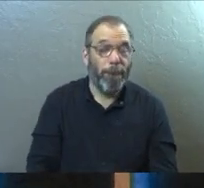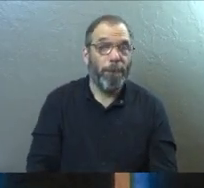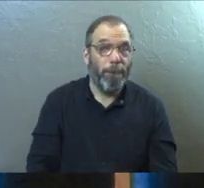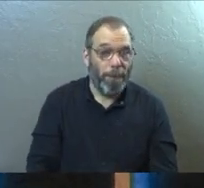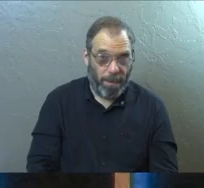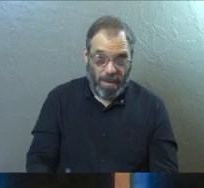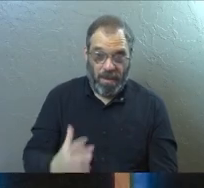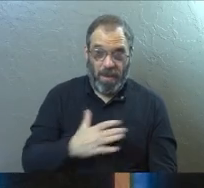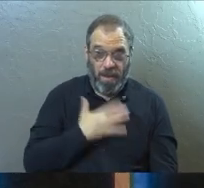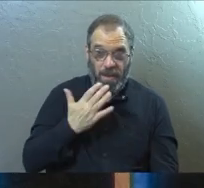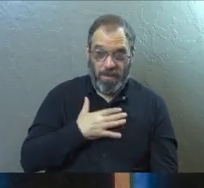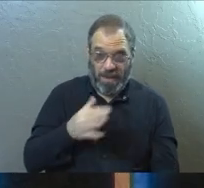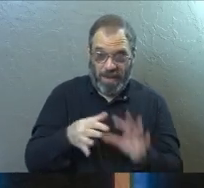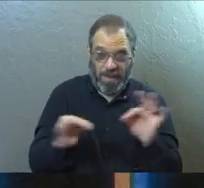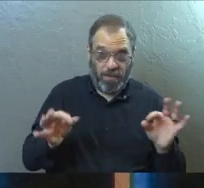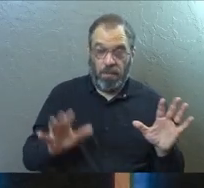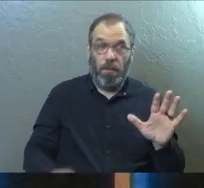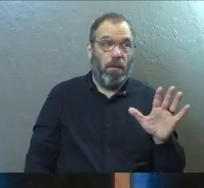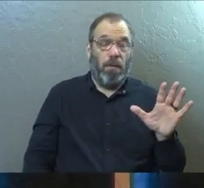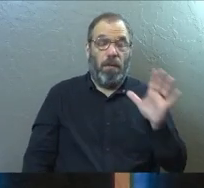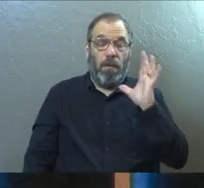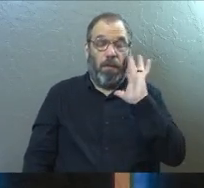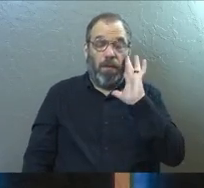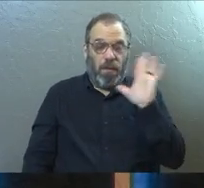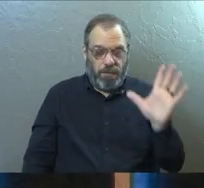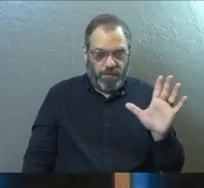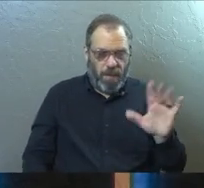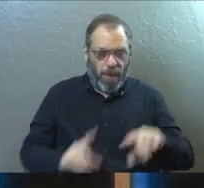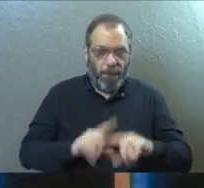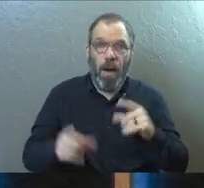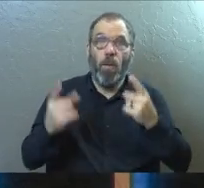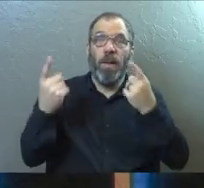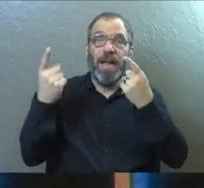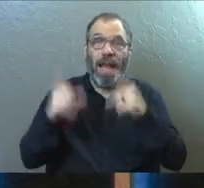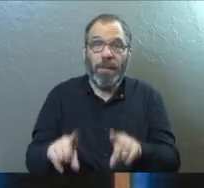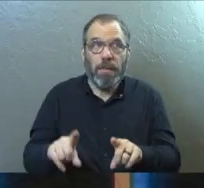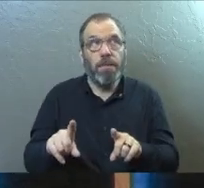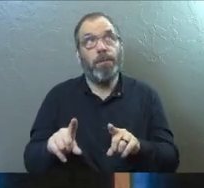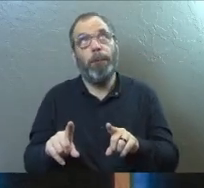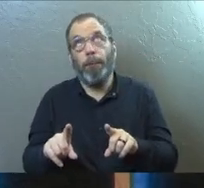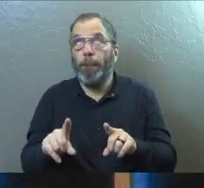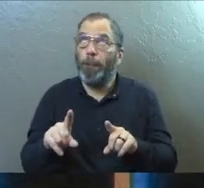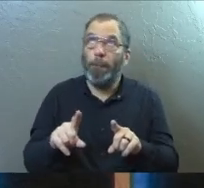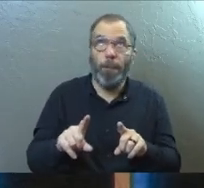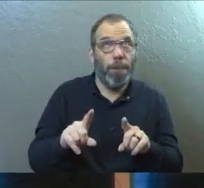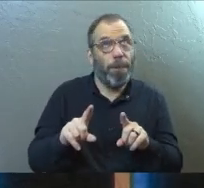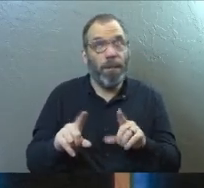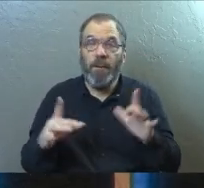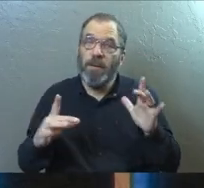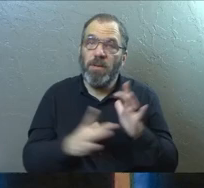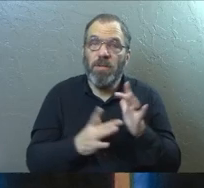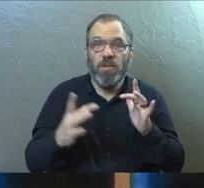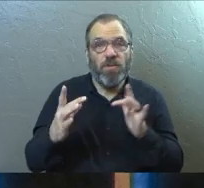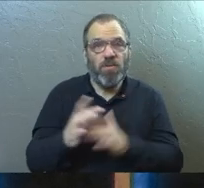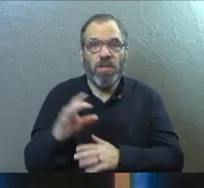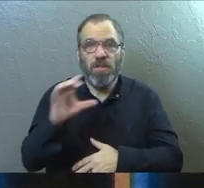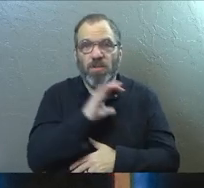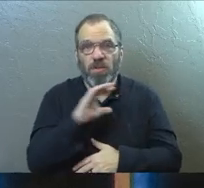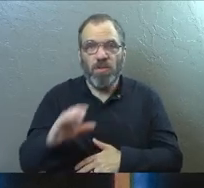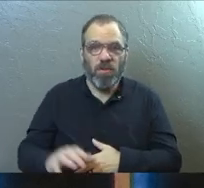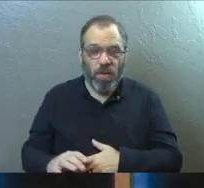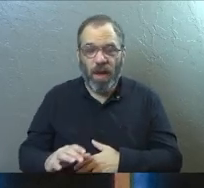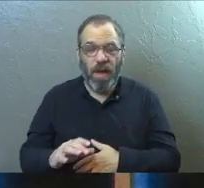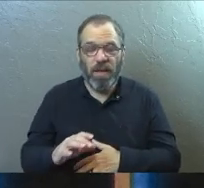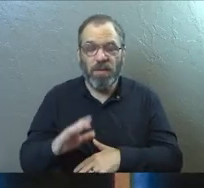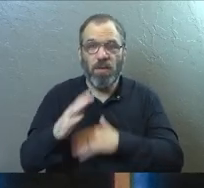There's no joy in that statement to me. But when it comes, Jesus Christ calls you